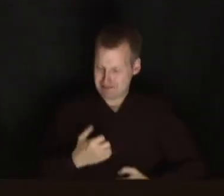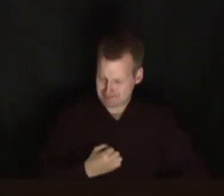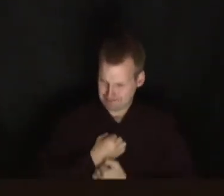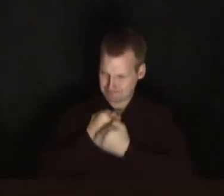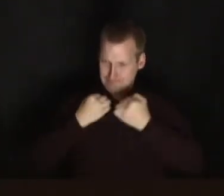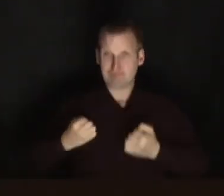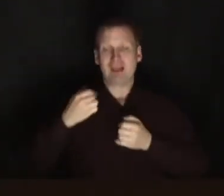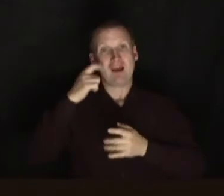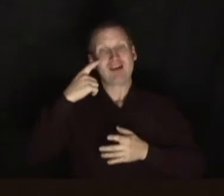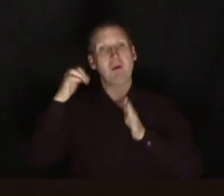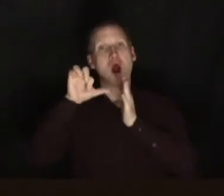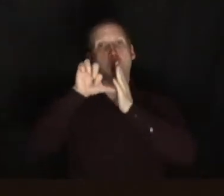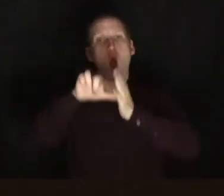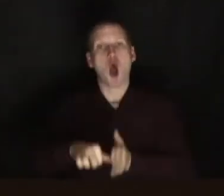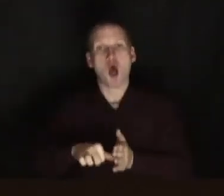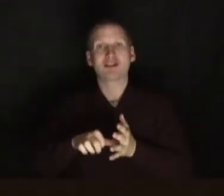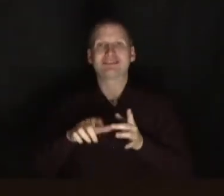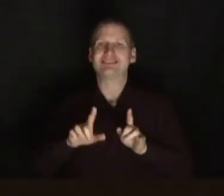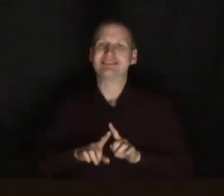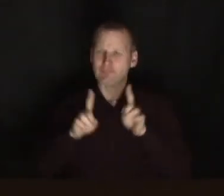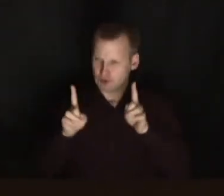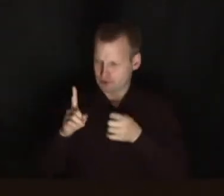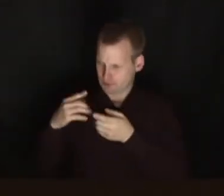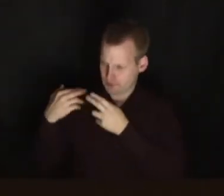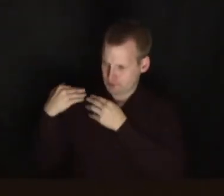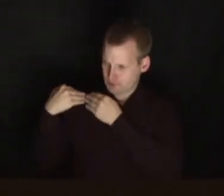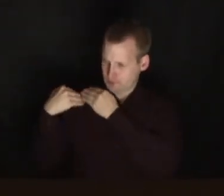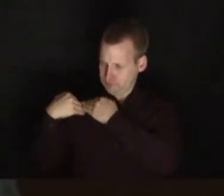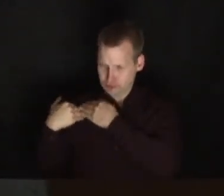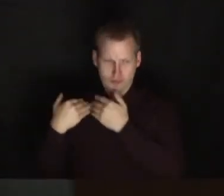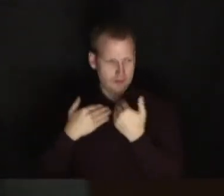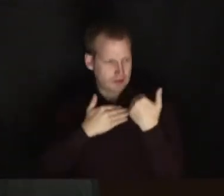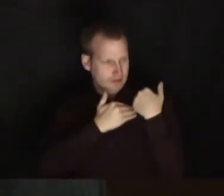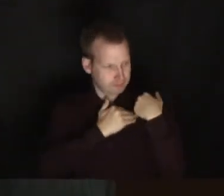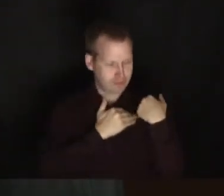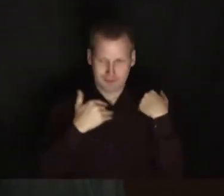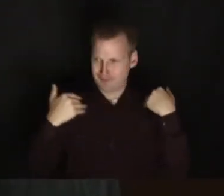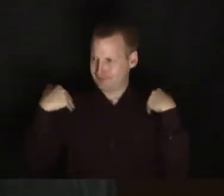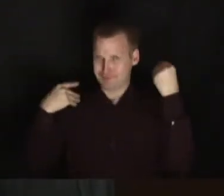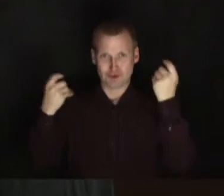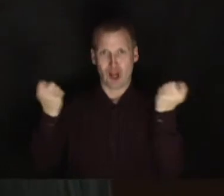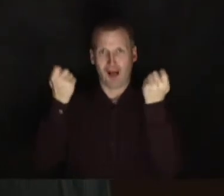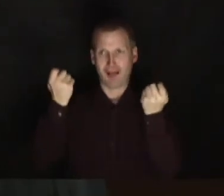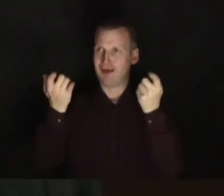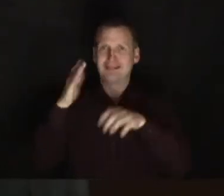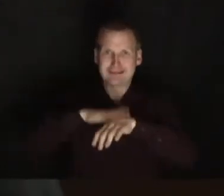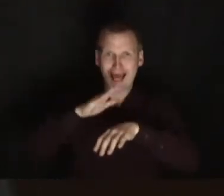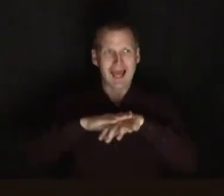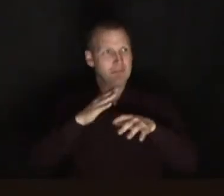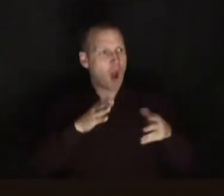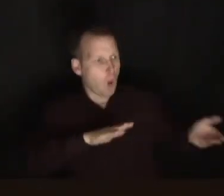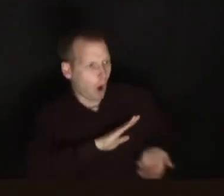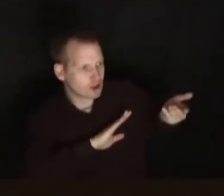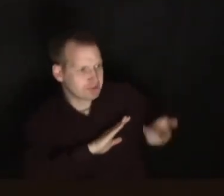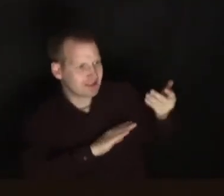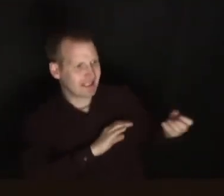found the hardest is all the different demands on your time and attention. Juggling the mental node you've got the washing machine